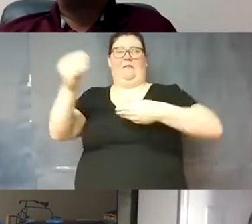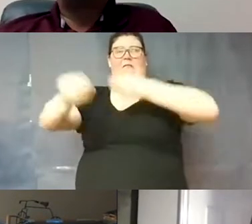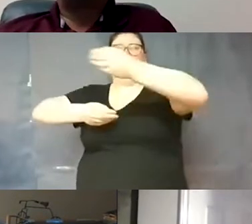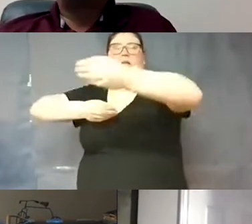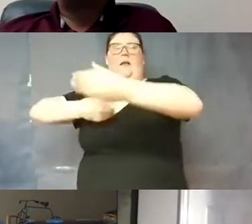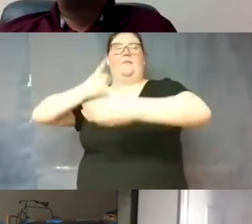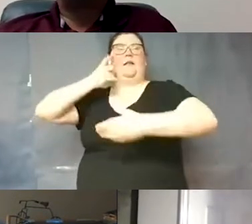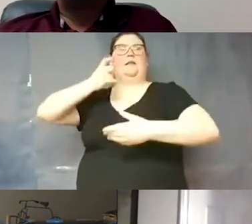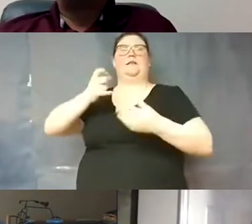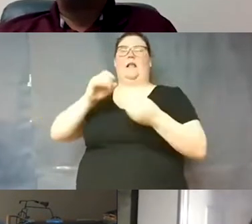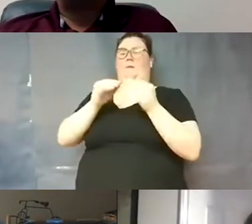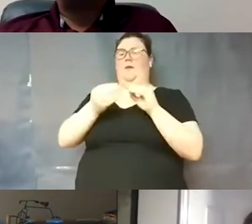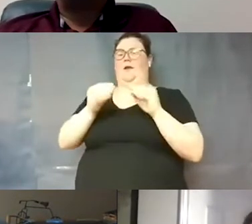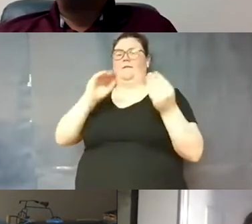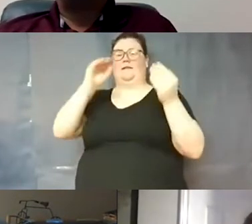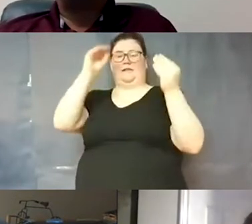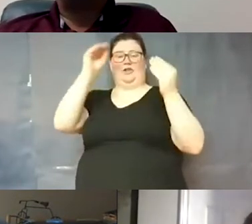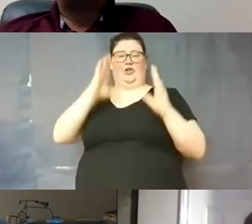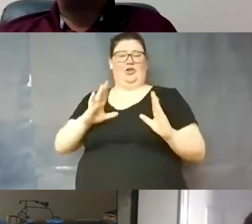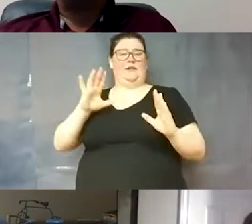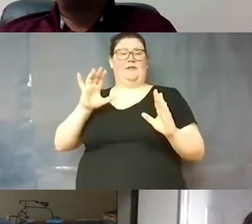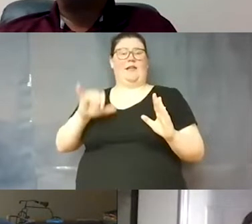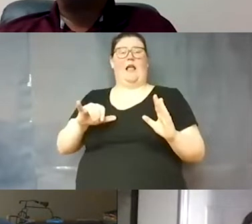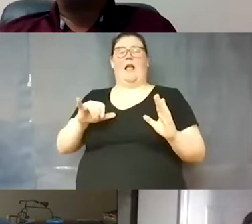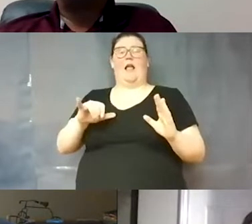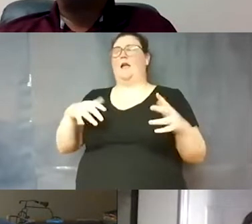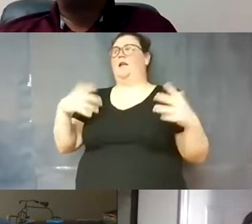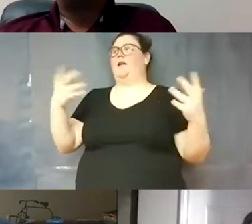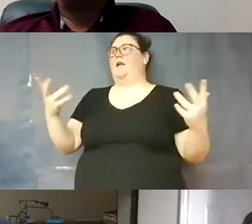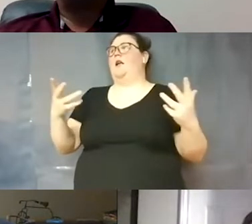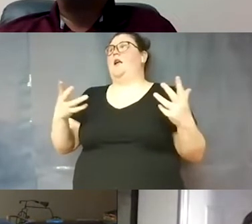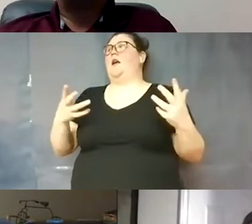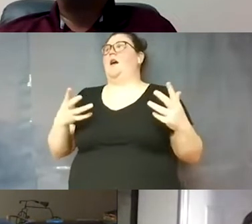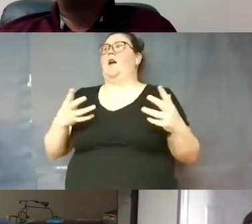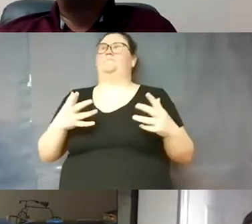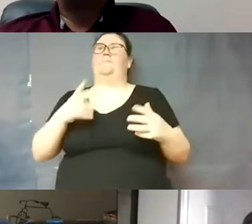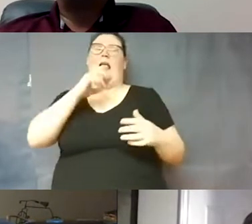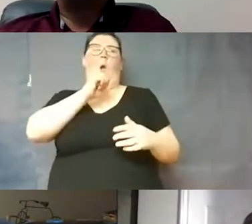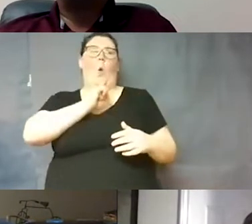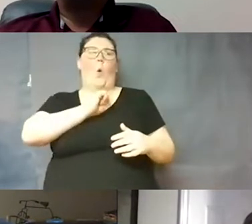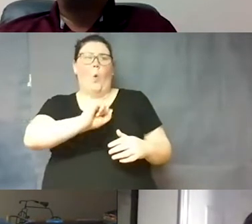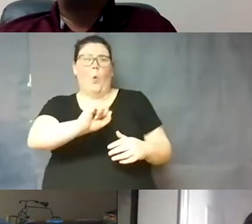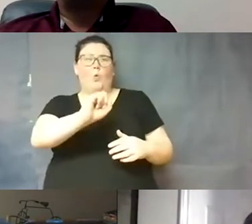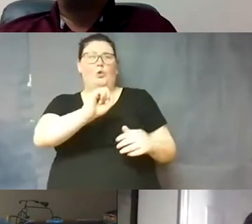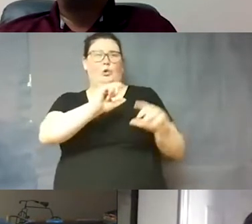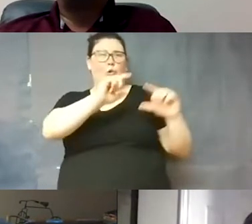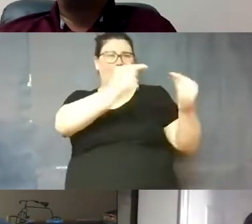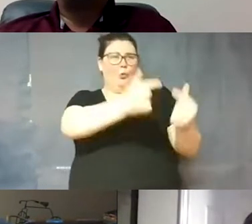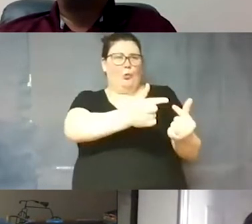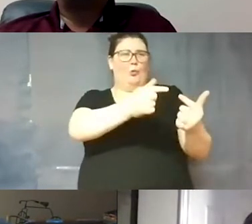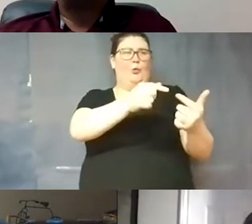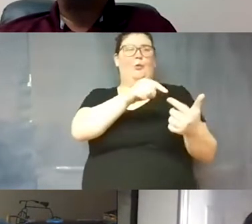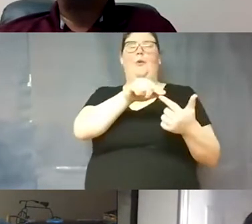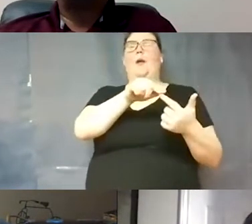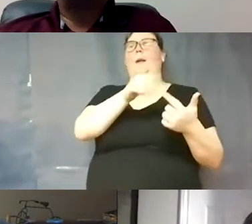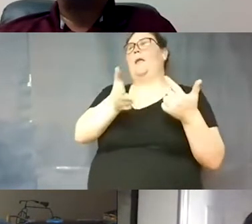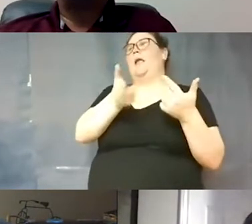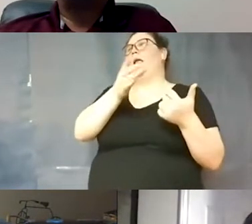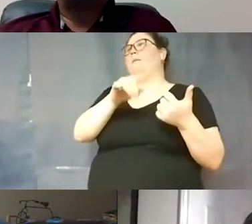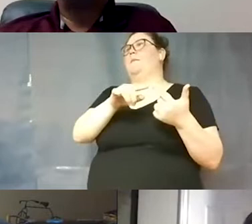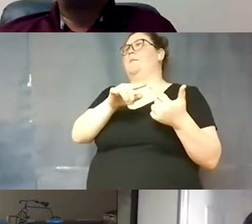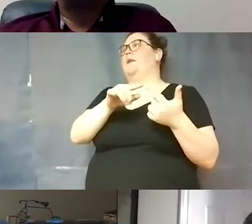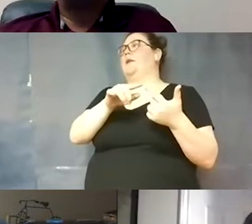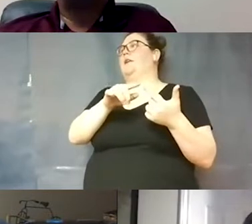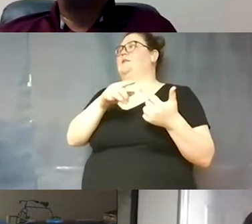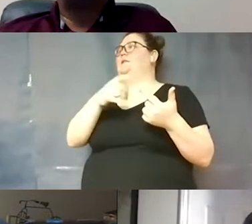that are currently um may be uh in that older category they may be um you know just